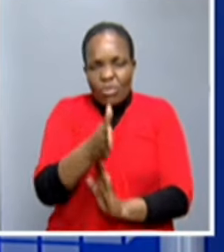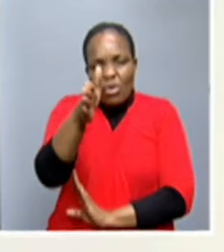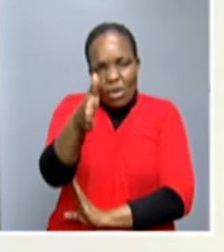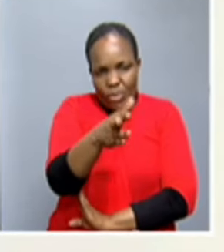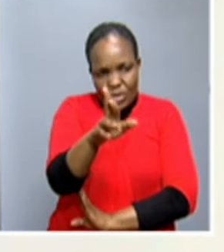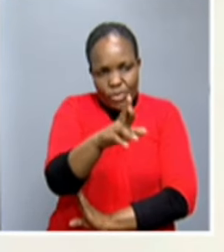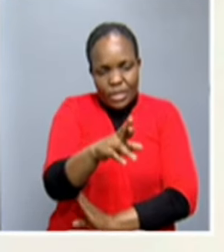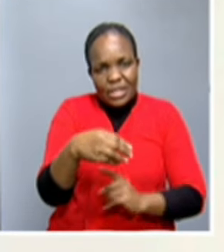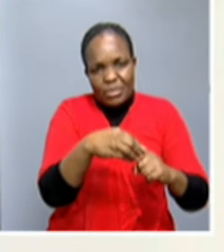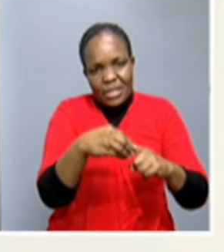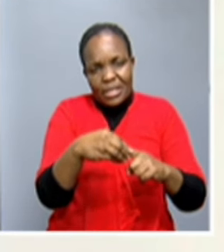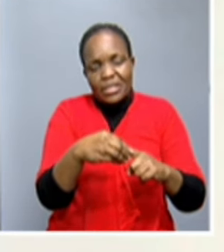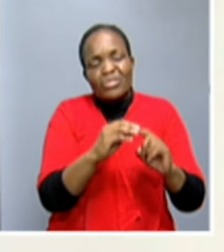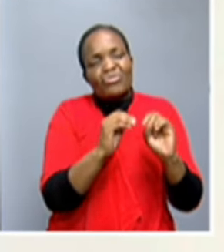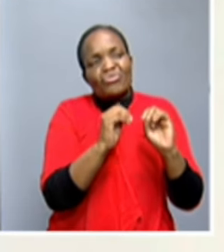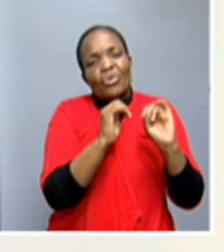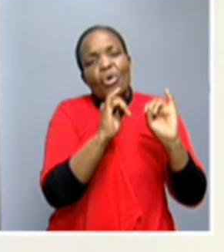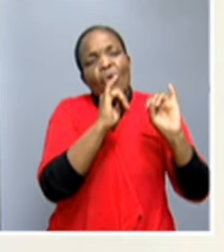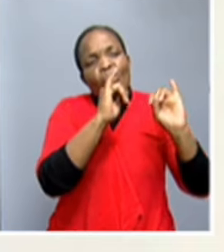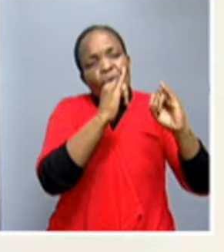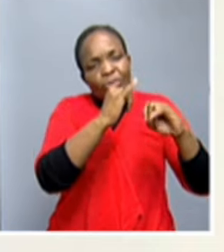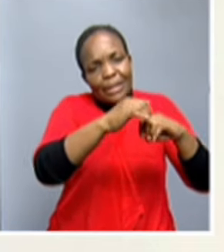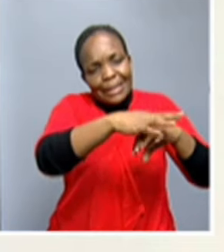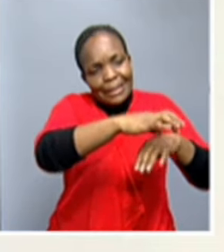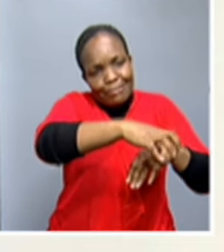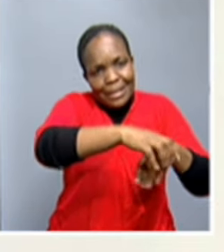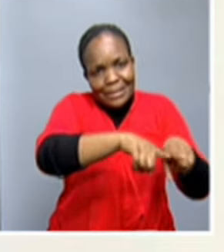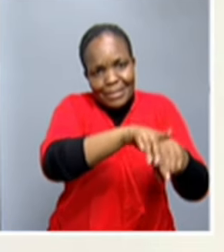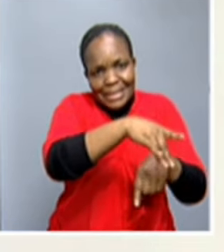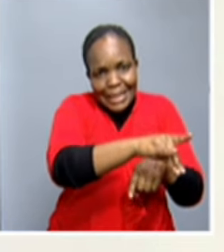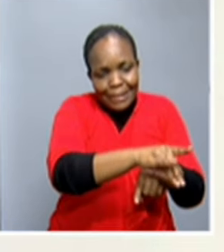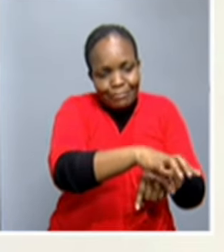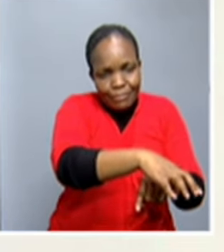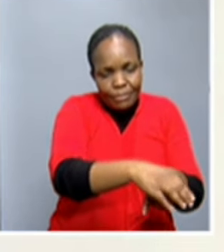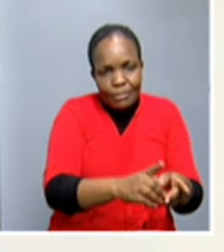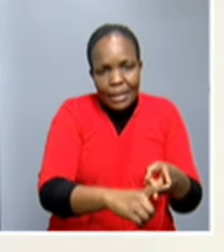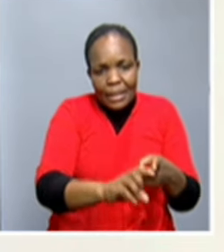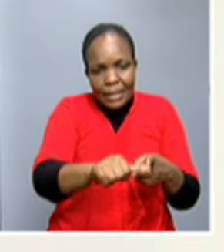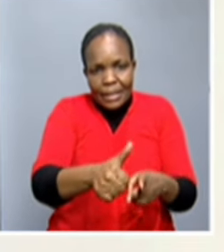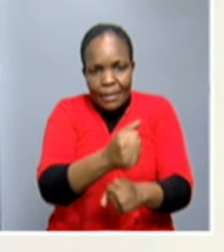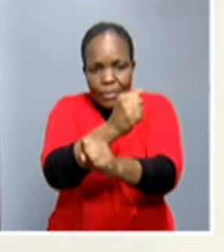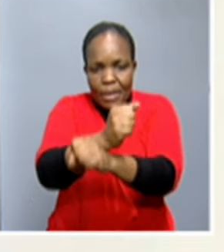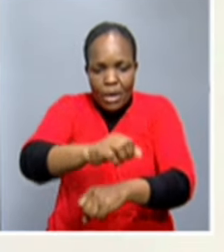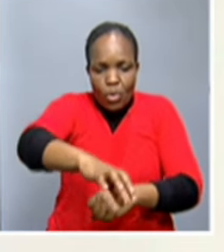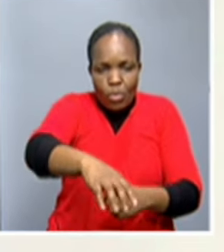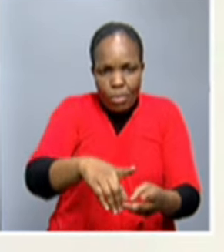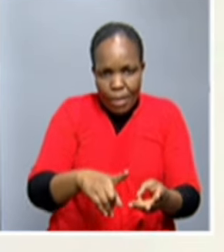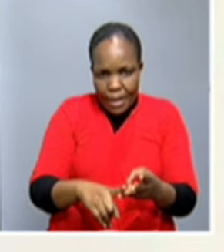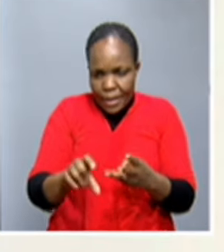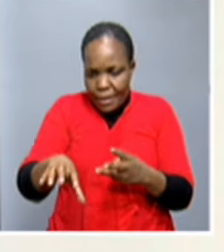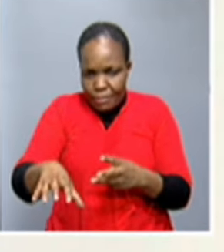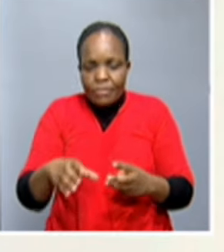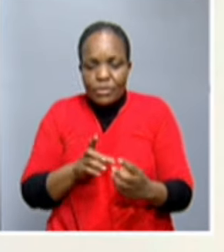urban towns, in urban centers like in Nana and a few in Oshikango a bit earlier in the day.